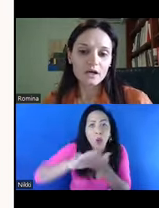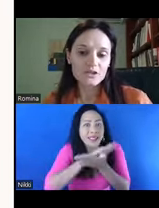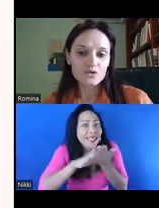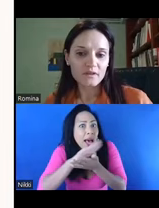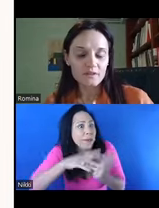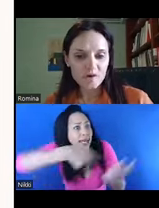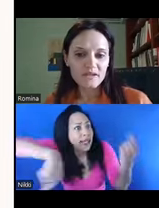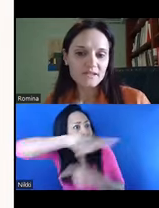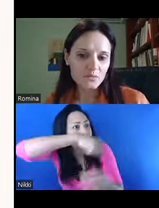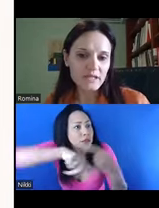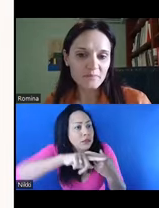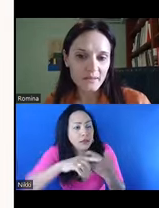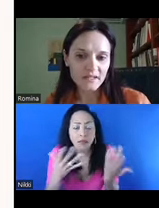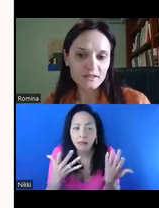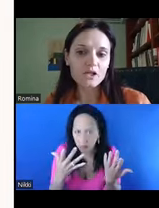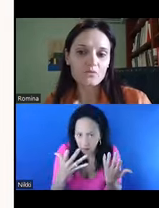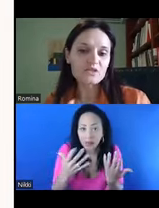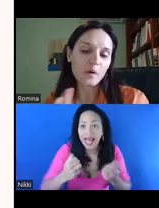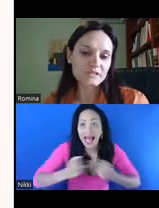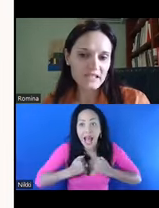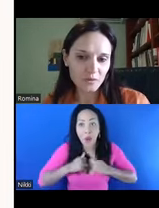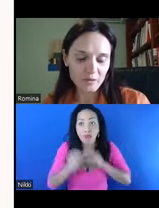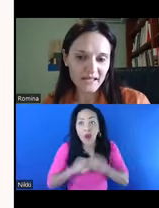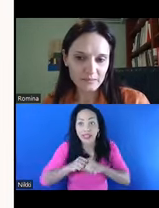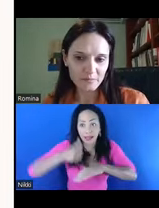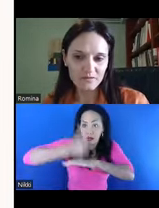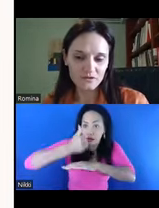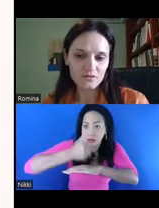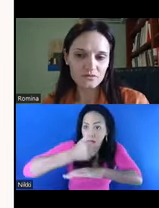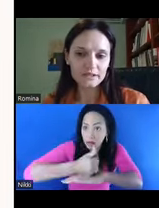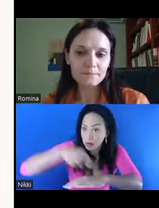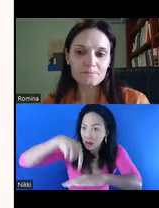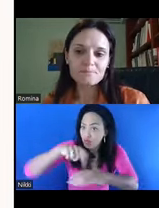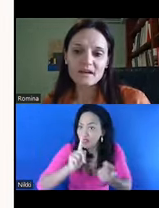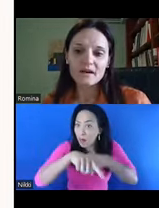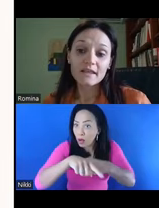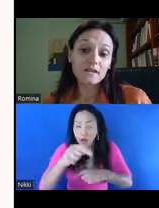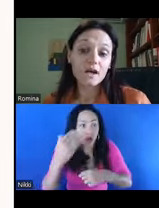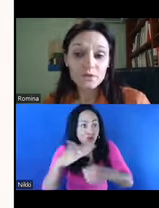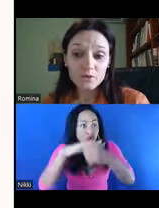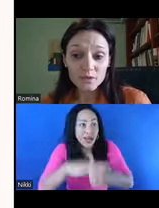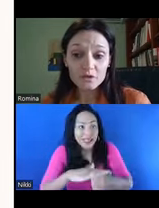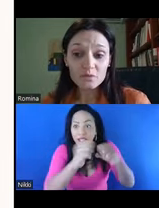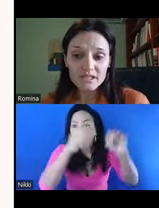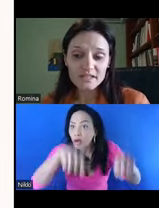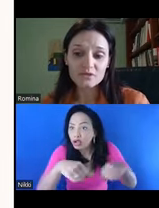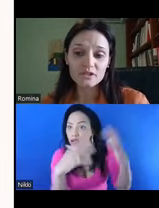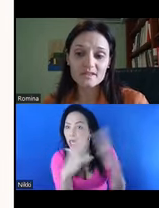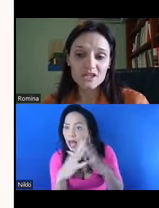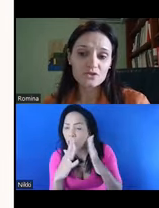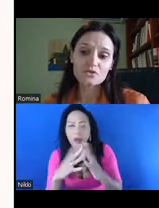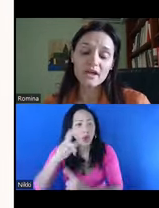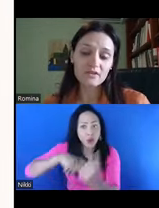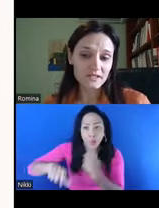ensure that the processes we implement respond to these problematic behaviors, right? And then how do we work with communities,